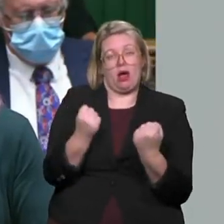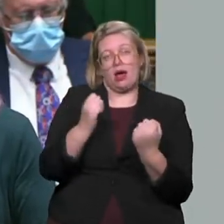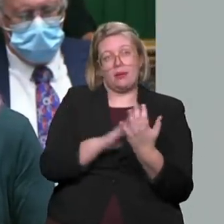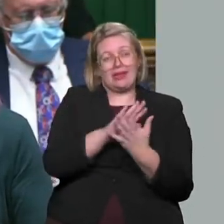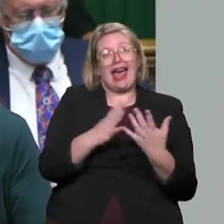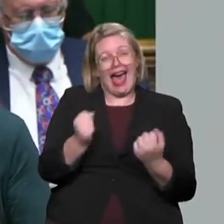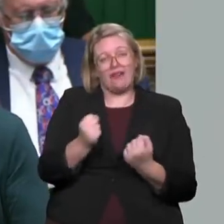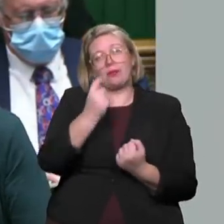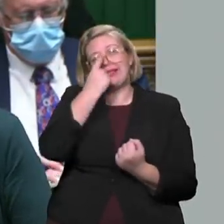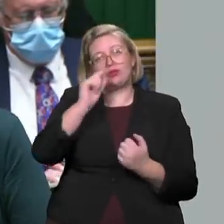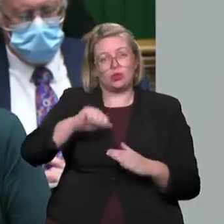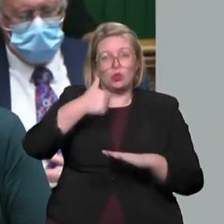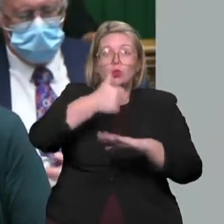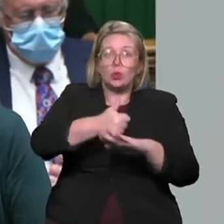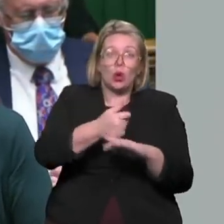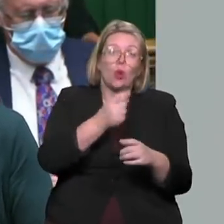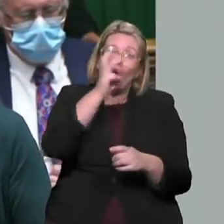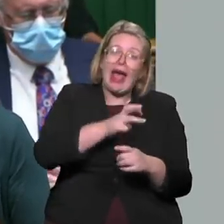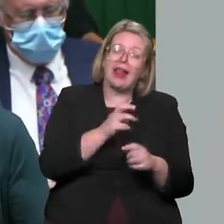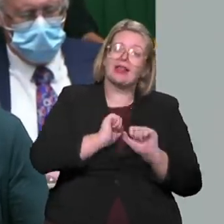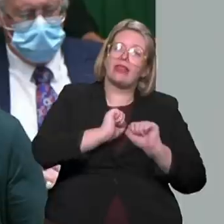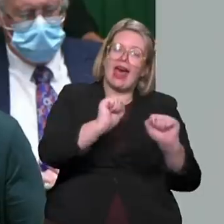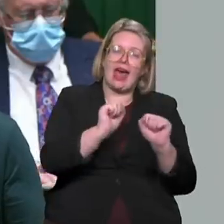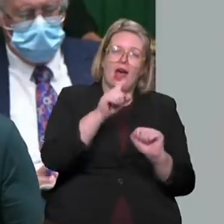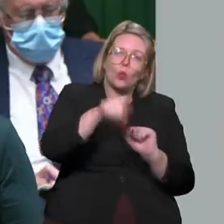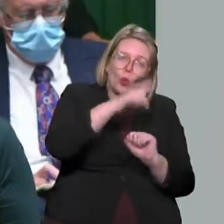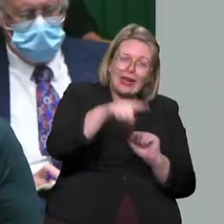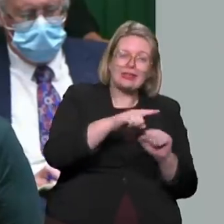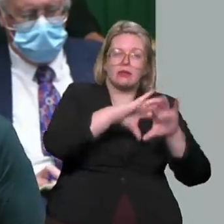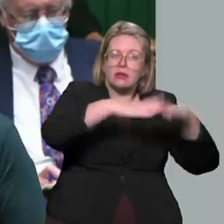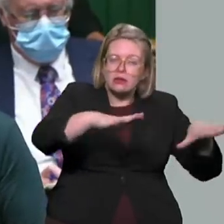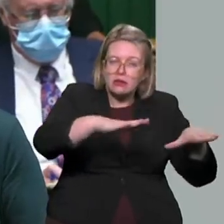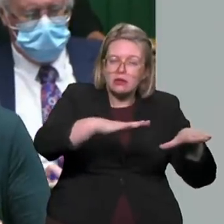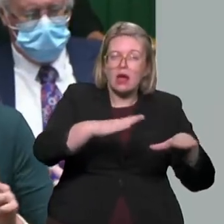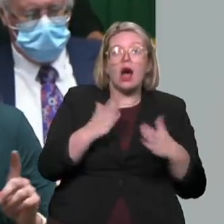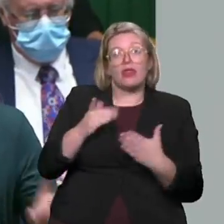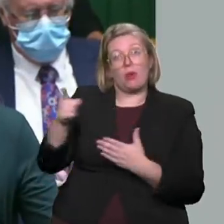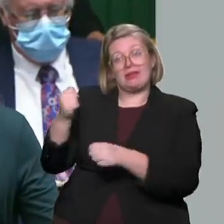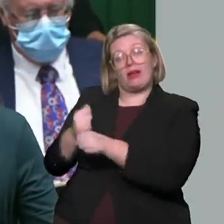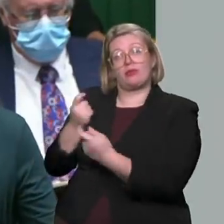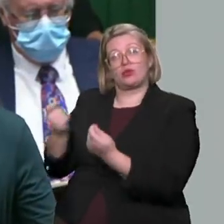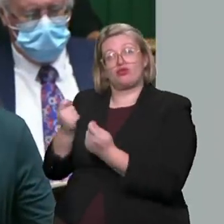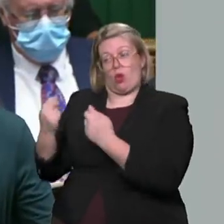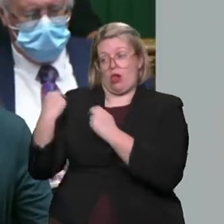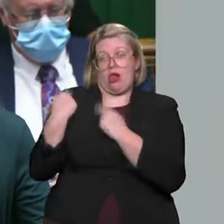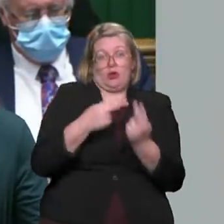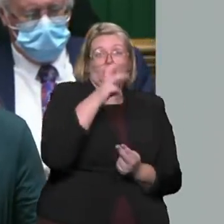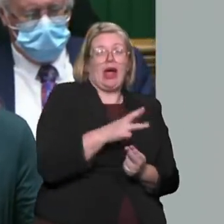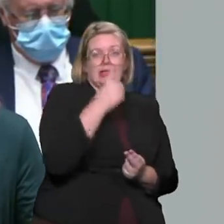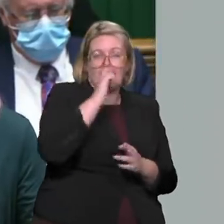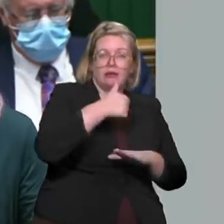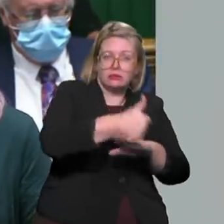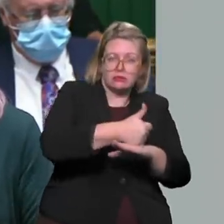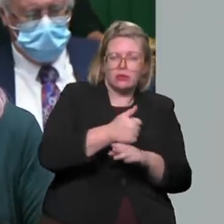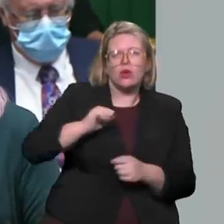potential under Welsh control—assets, of course, currently controlled by Westminster. Scotland, meanwhile, already